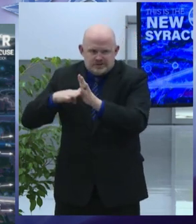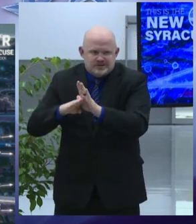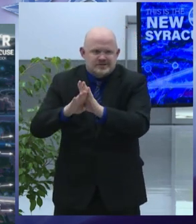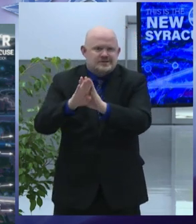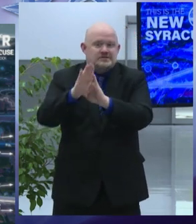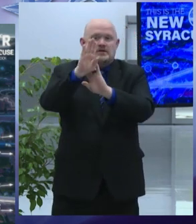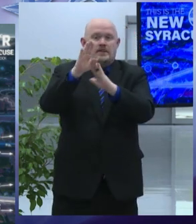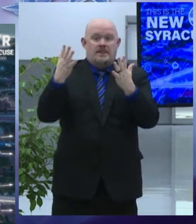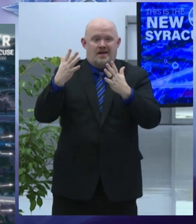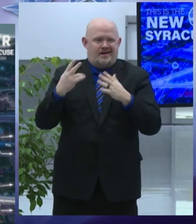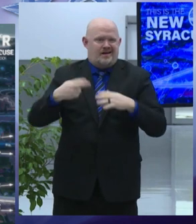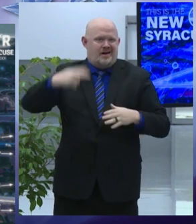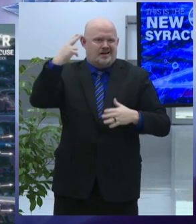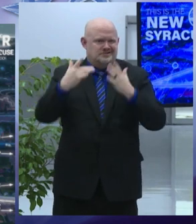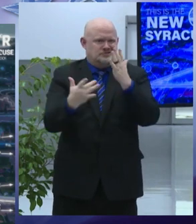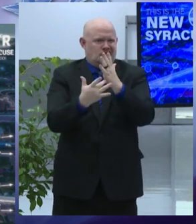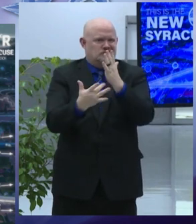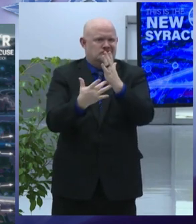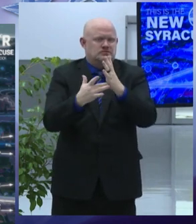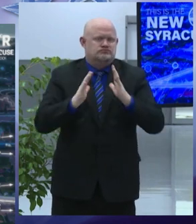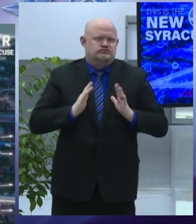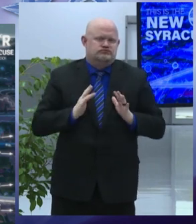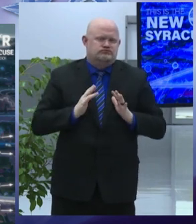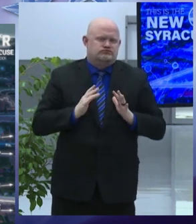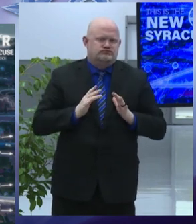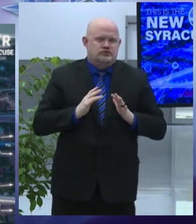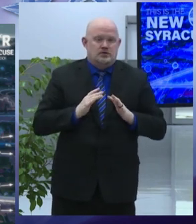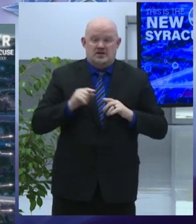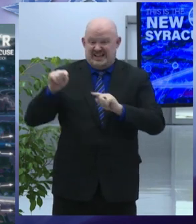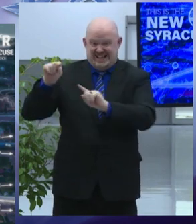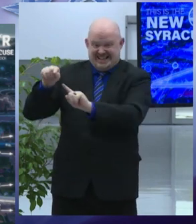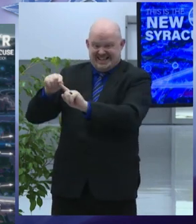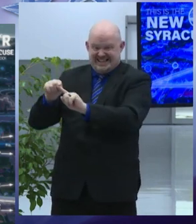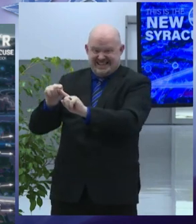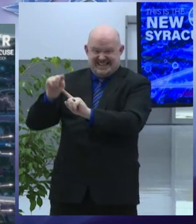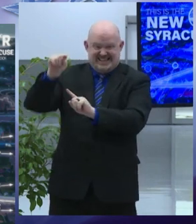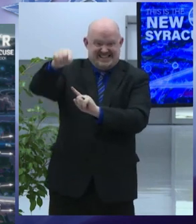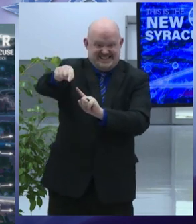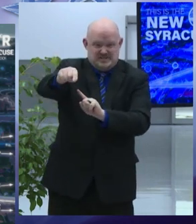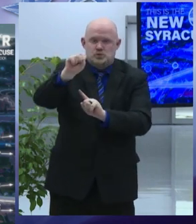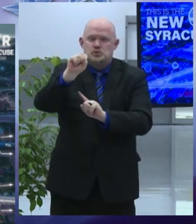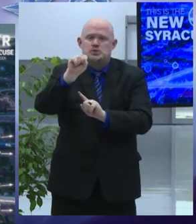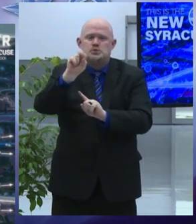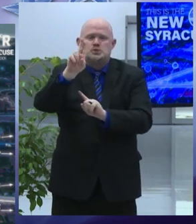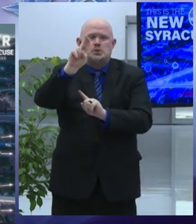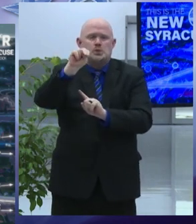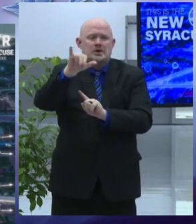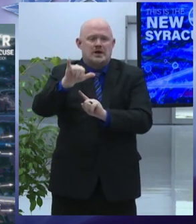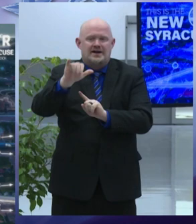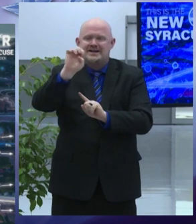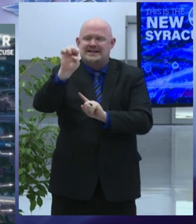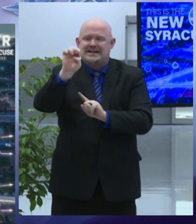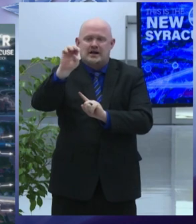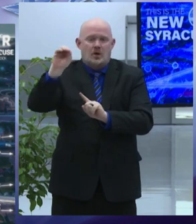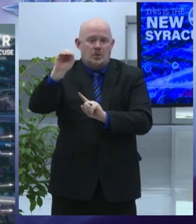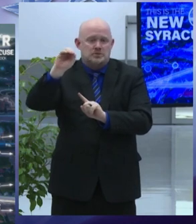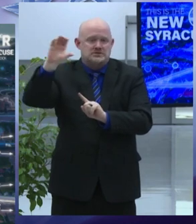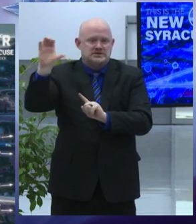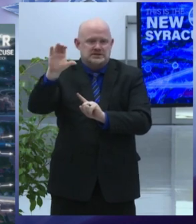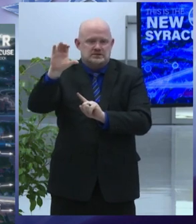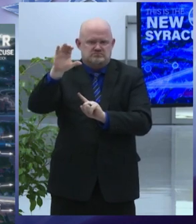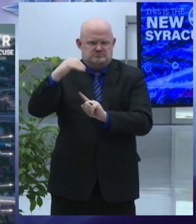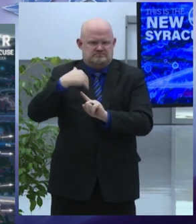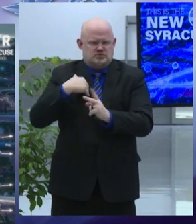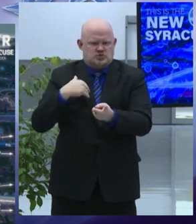away the State University of New York Educational Opportunity Center or SUNY EOC is proceeding with two major projects that will